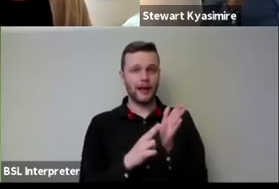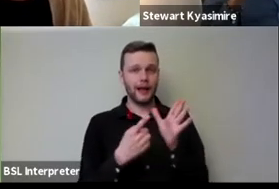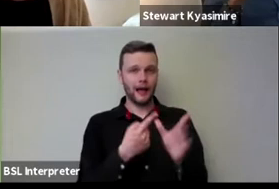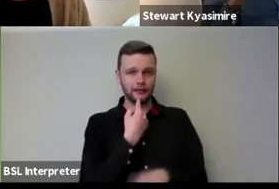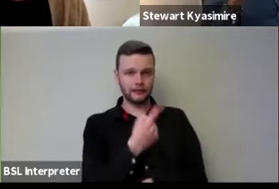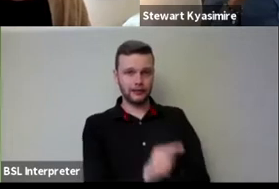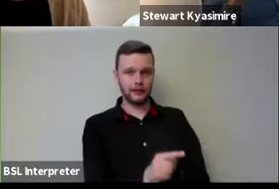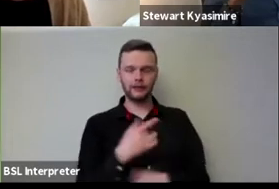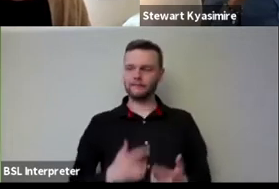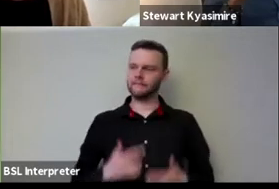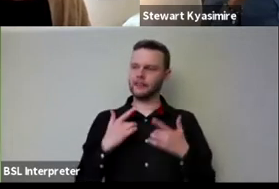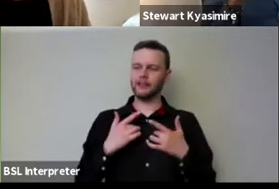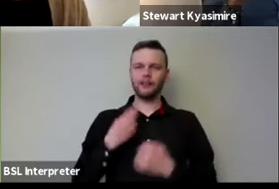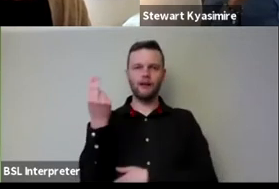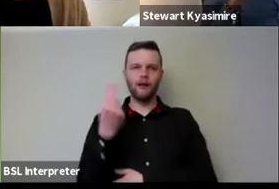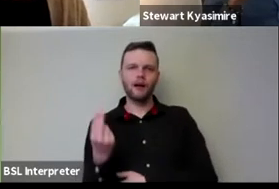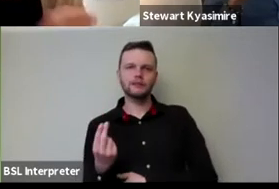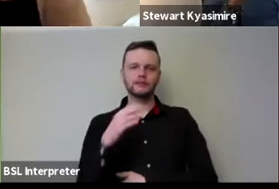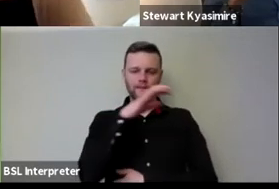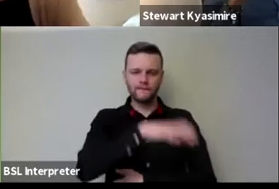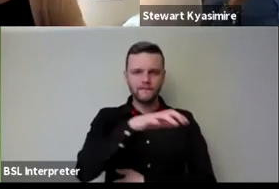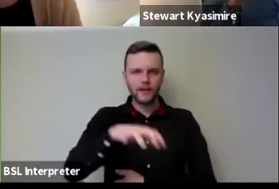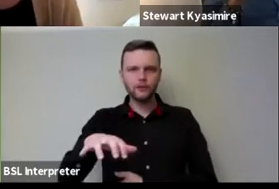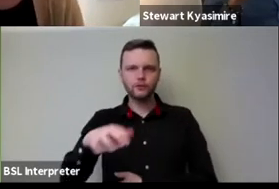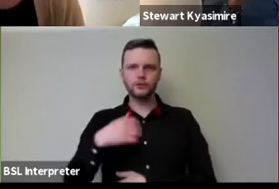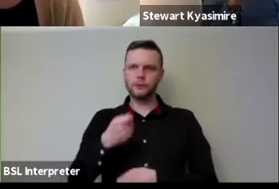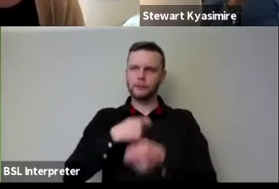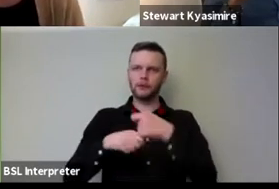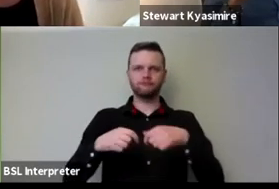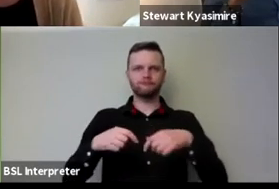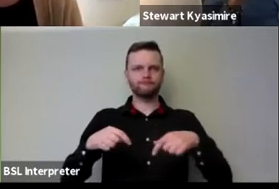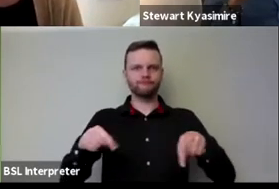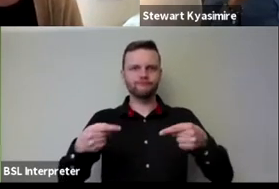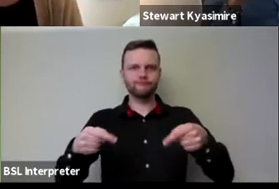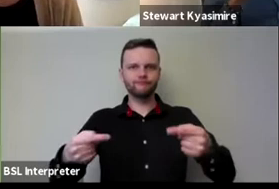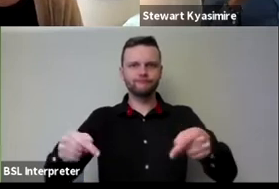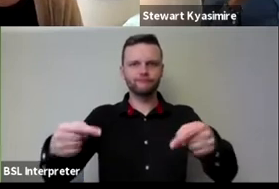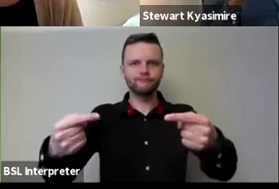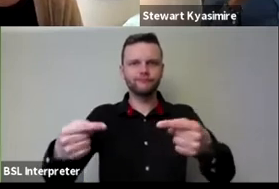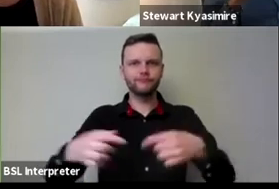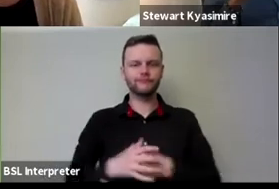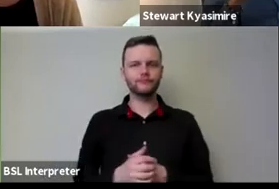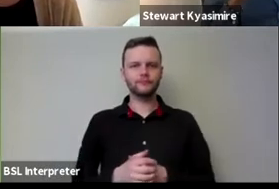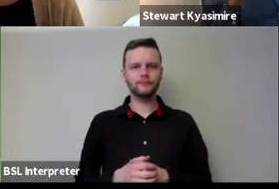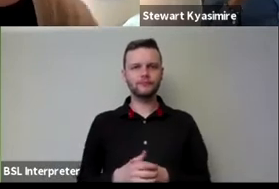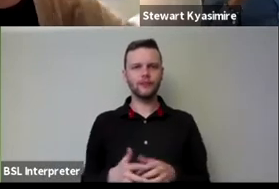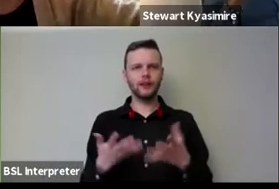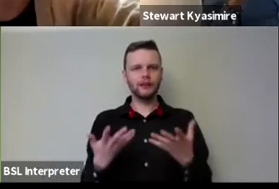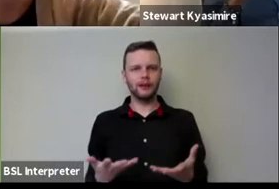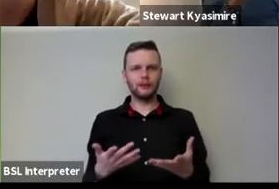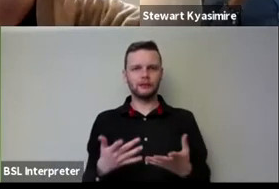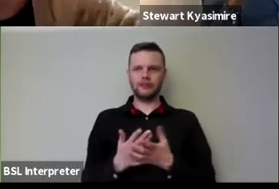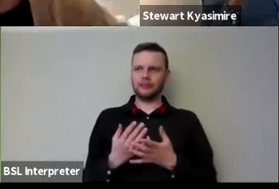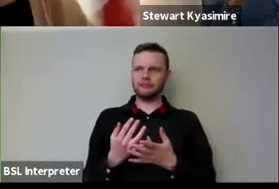that artists and venues are coming into opposition and this is making this is causing great